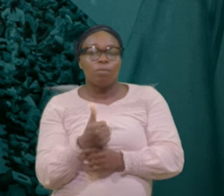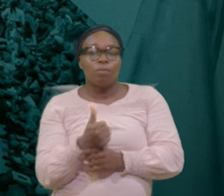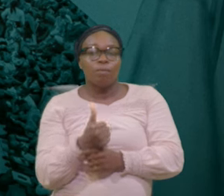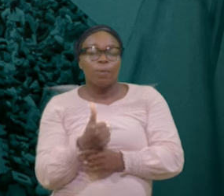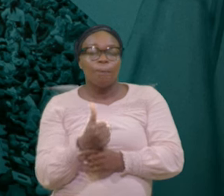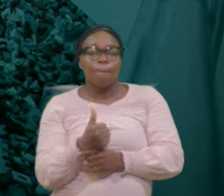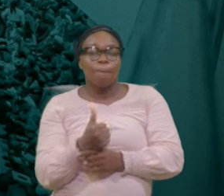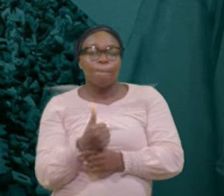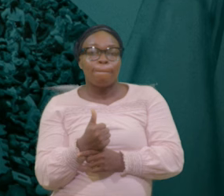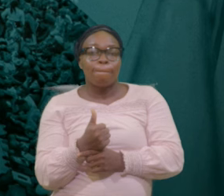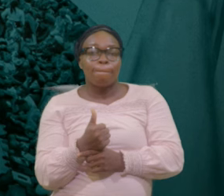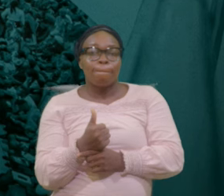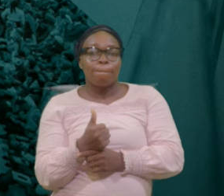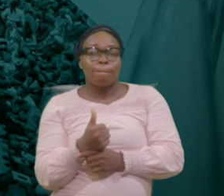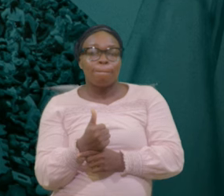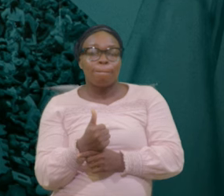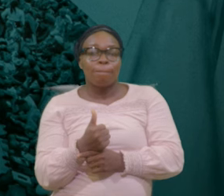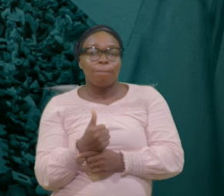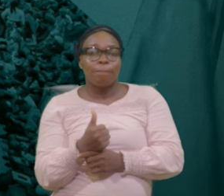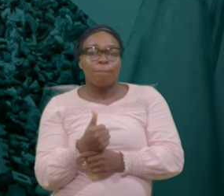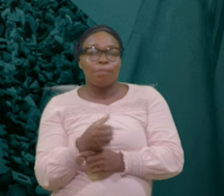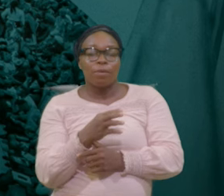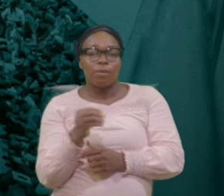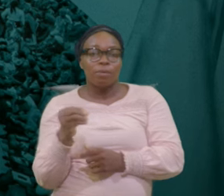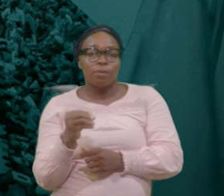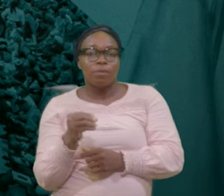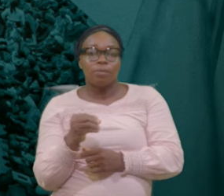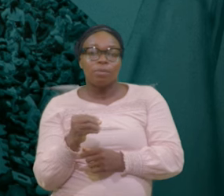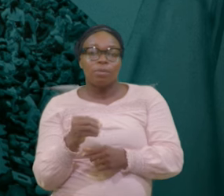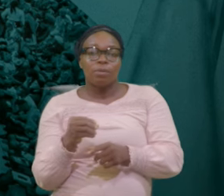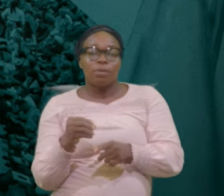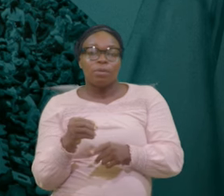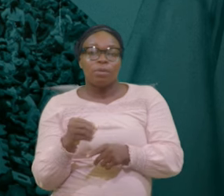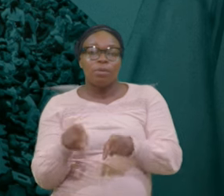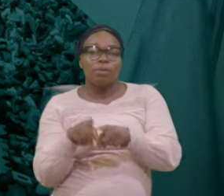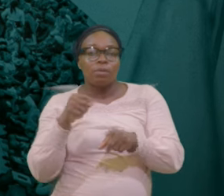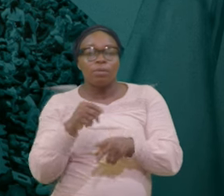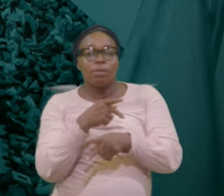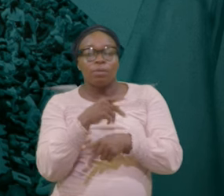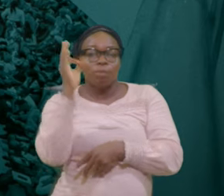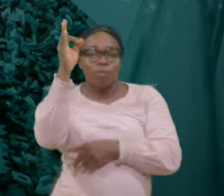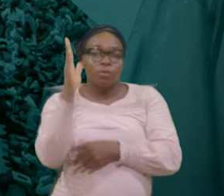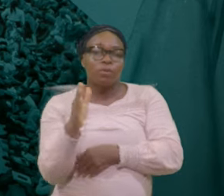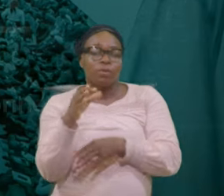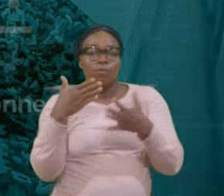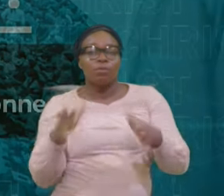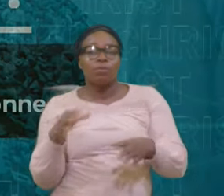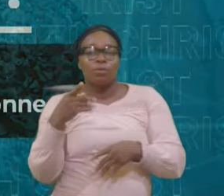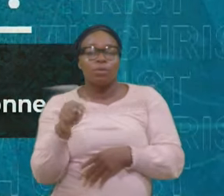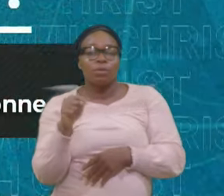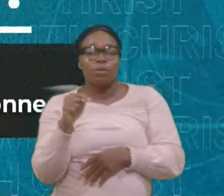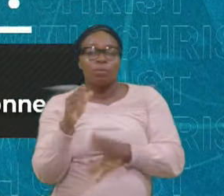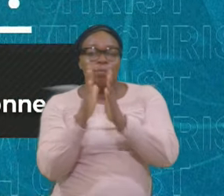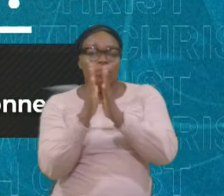Listening To The Message And Pastor Smith A Prayer You Have A Link There GCK HQ Dot